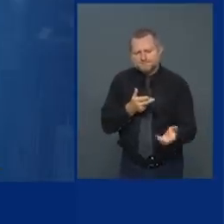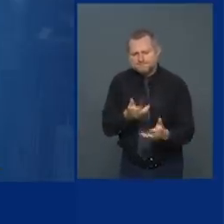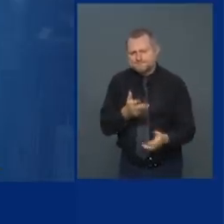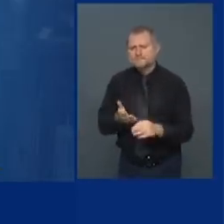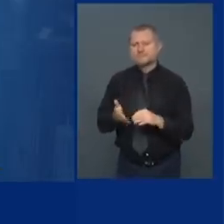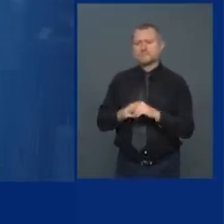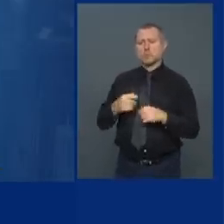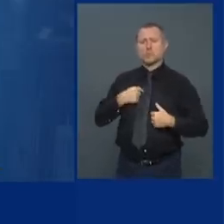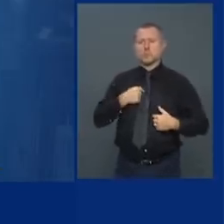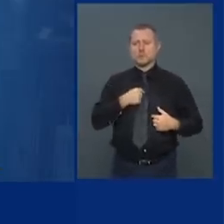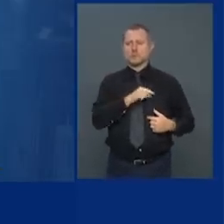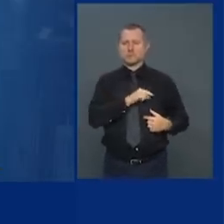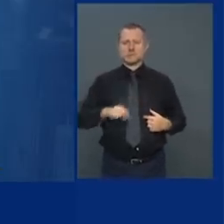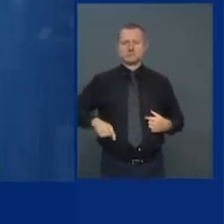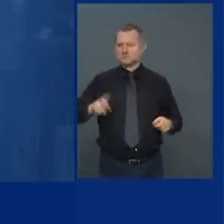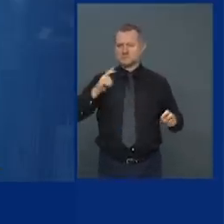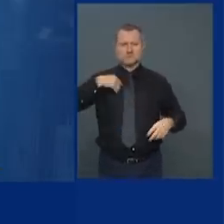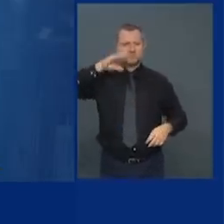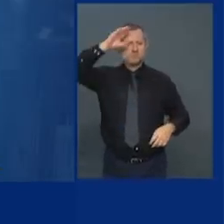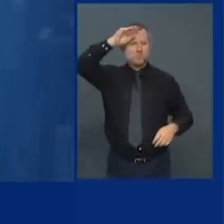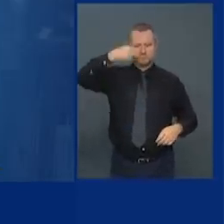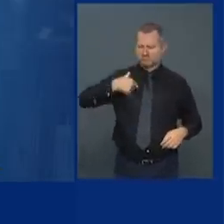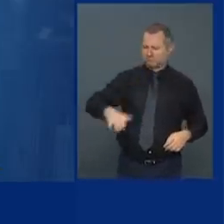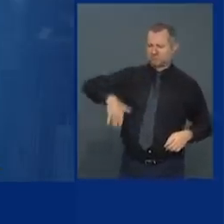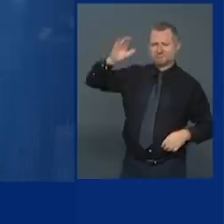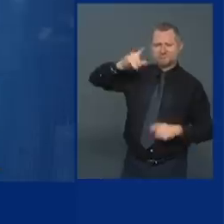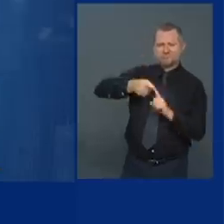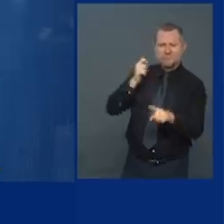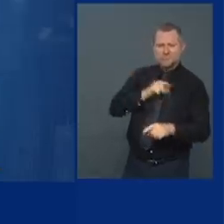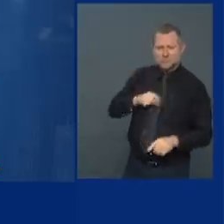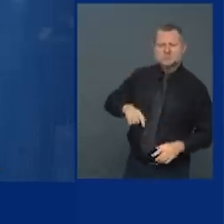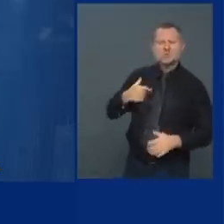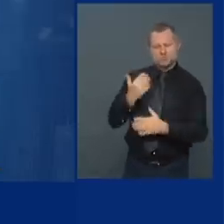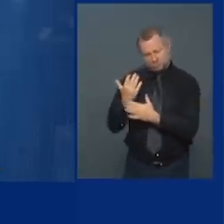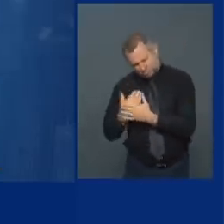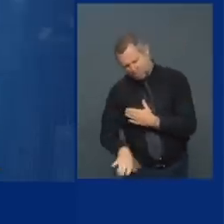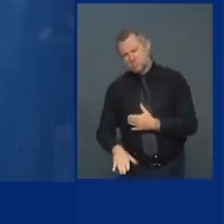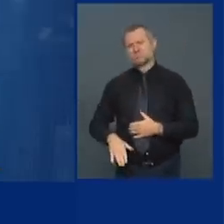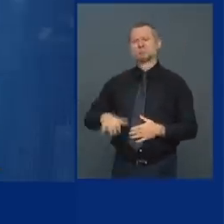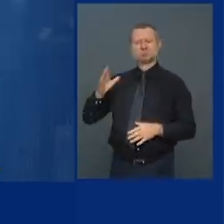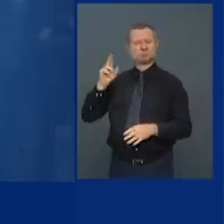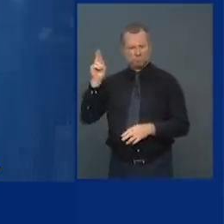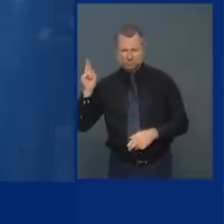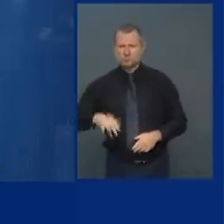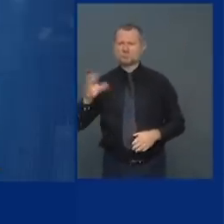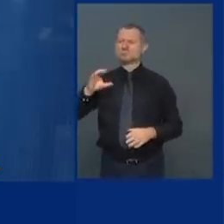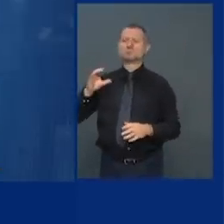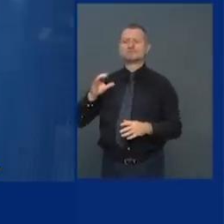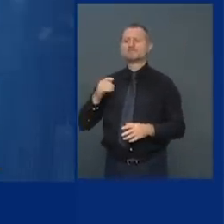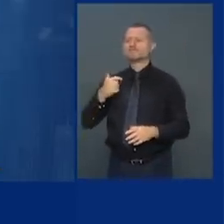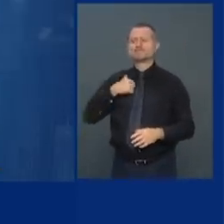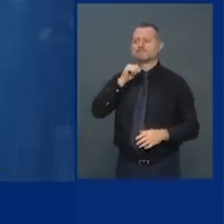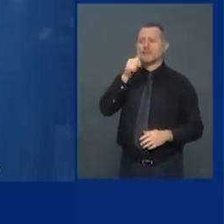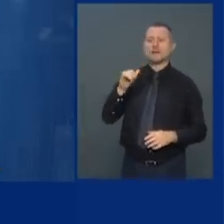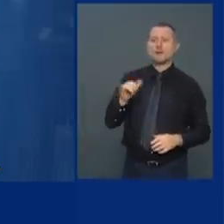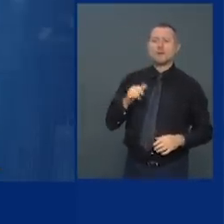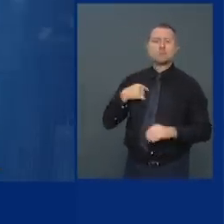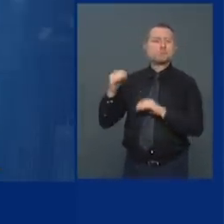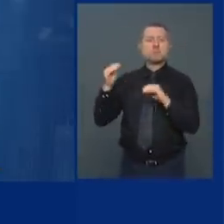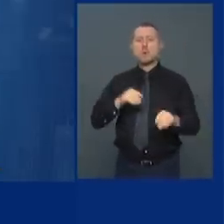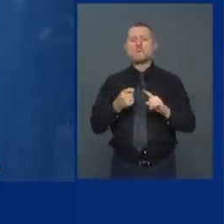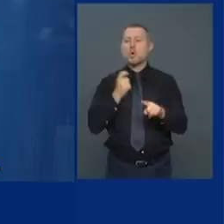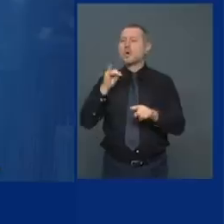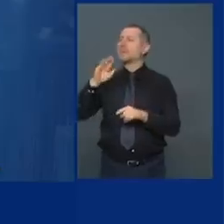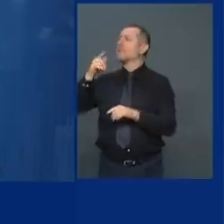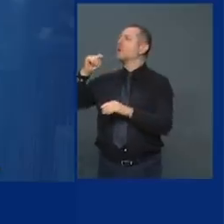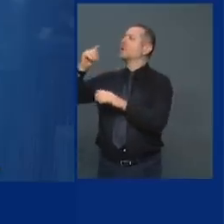That's my orientation. Born and bred. Not an import to the state. We love the imports. Come, move to